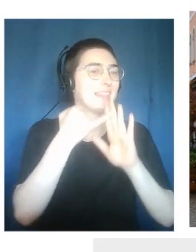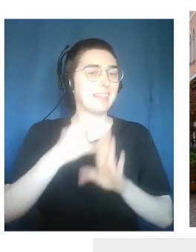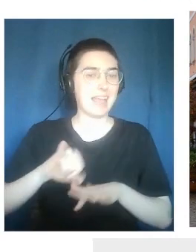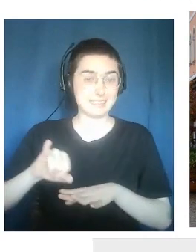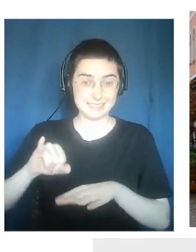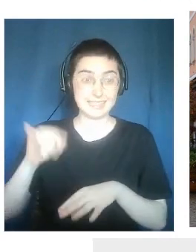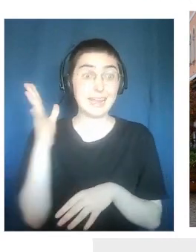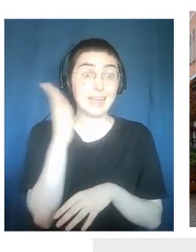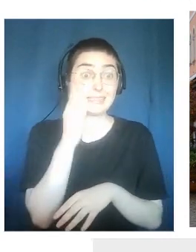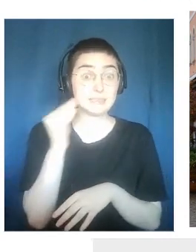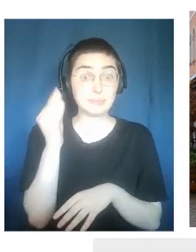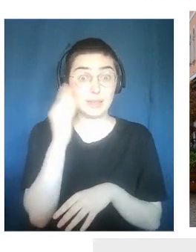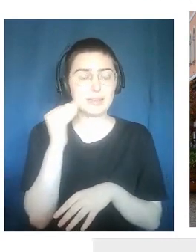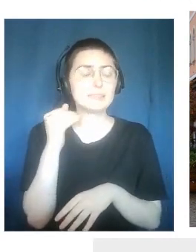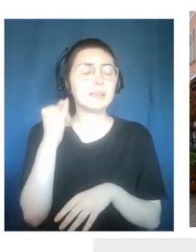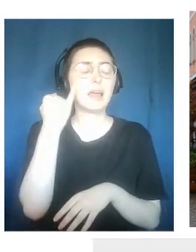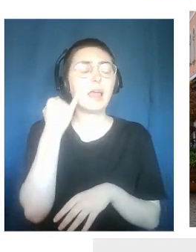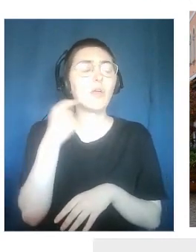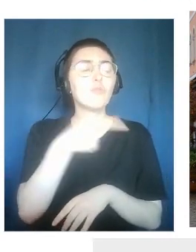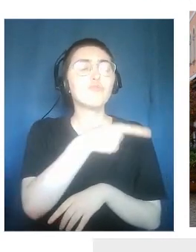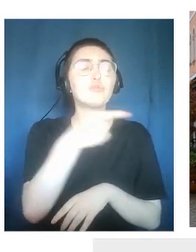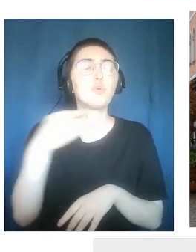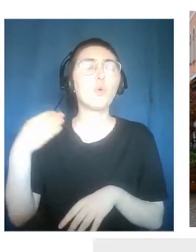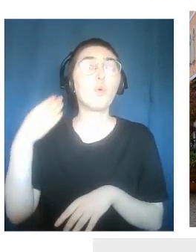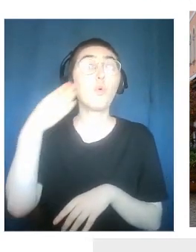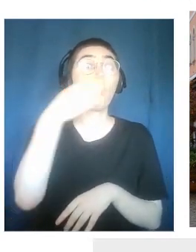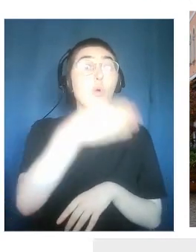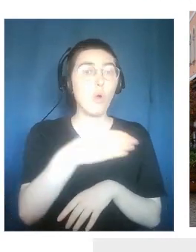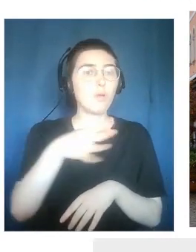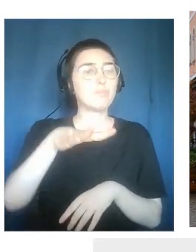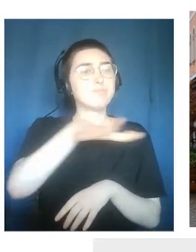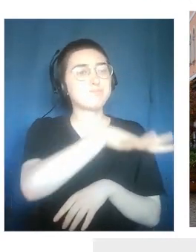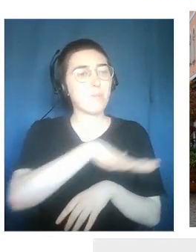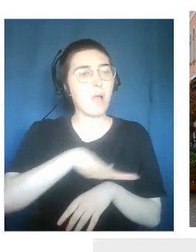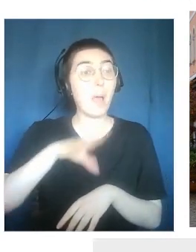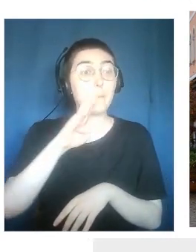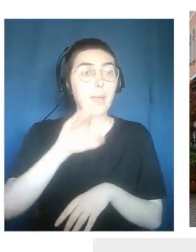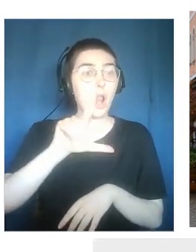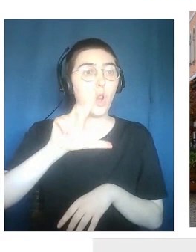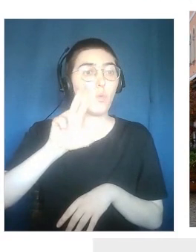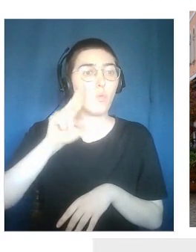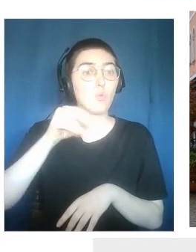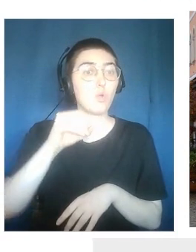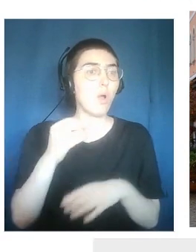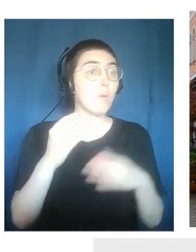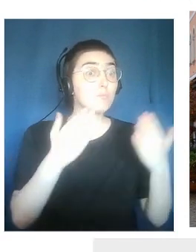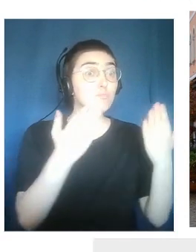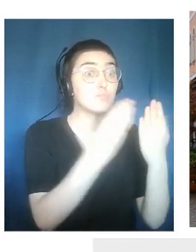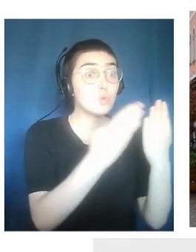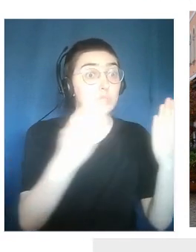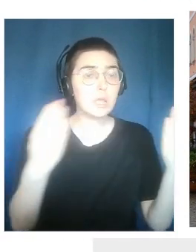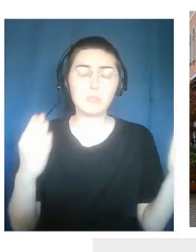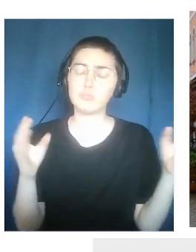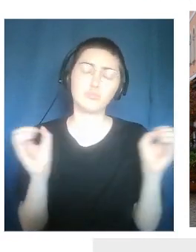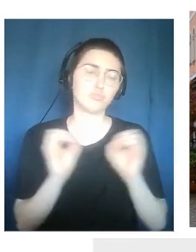Belluno. If you go to Belluno, you won't see an open-air museum. You will see a wonderful historical part.